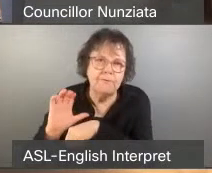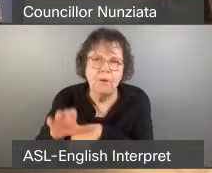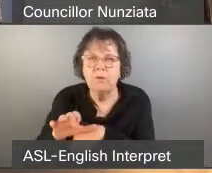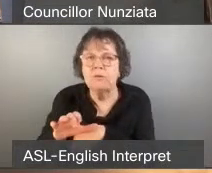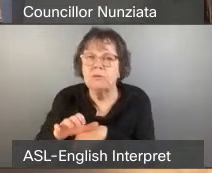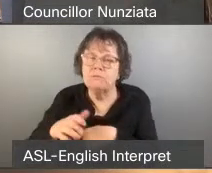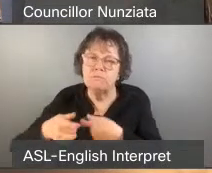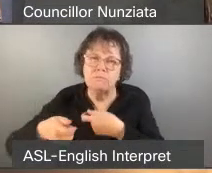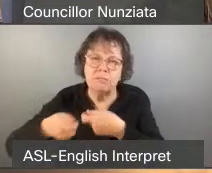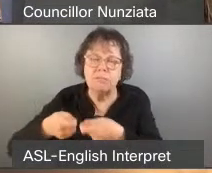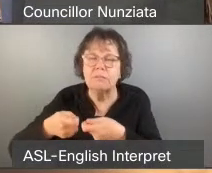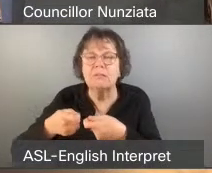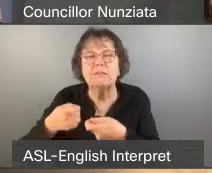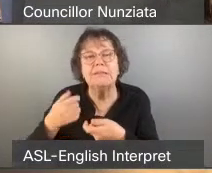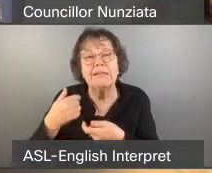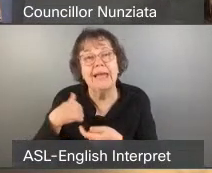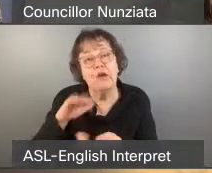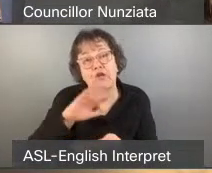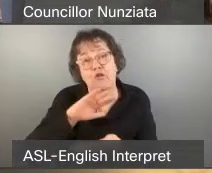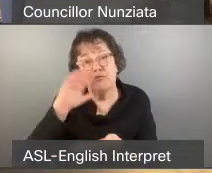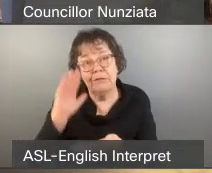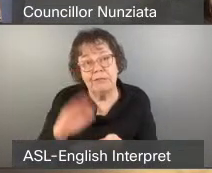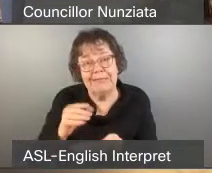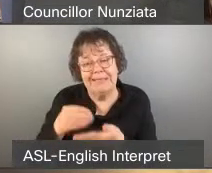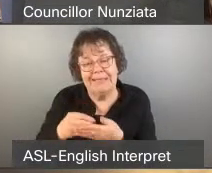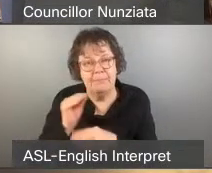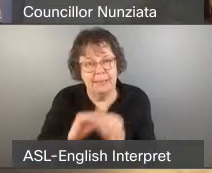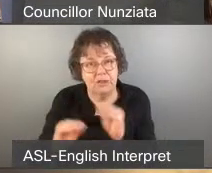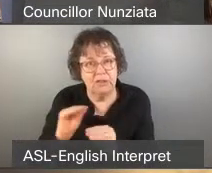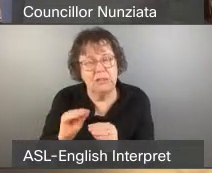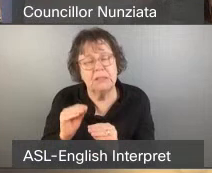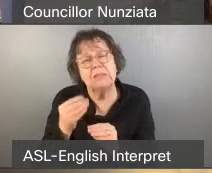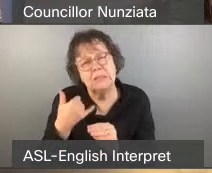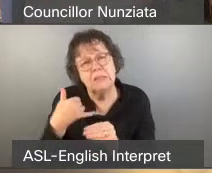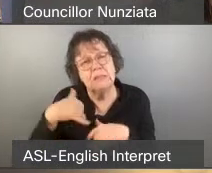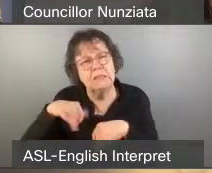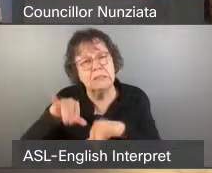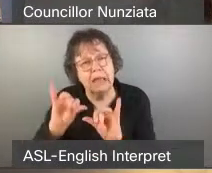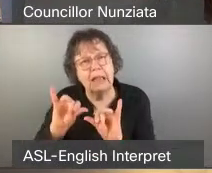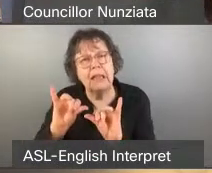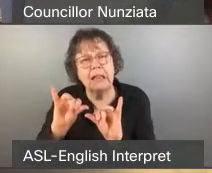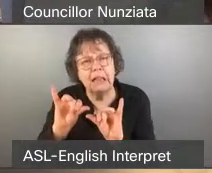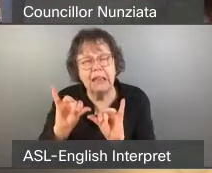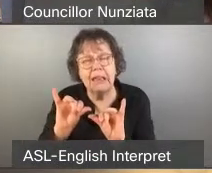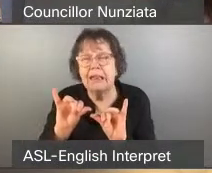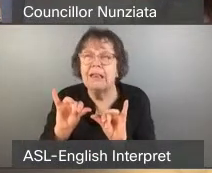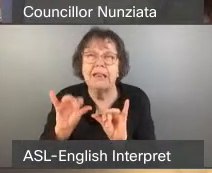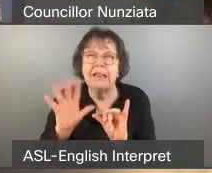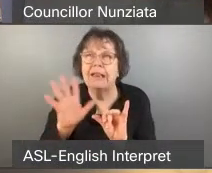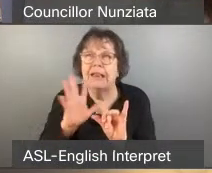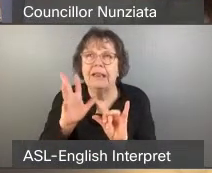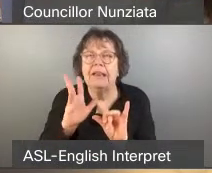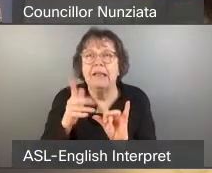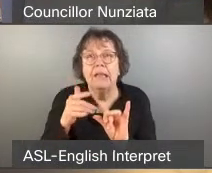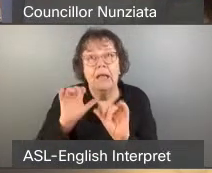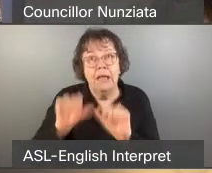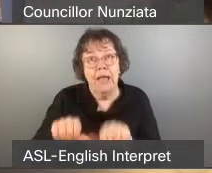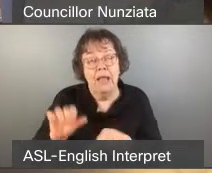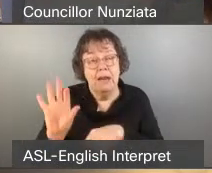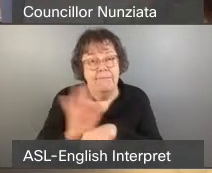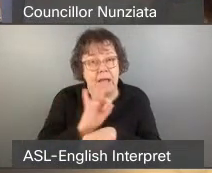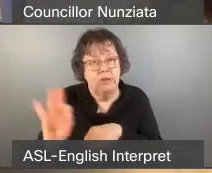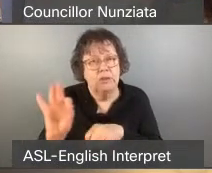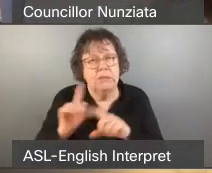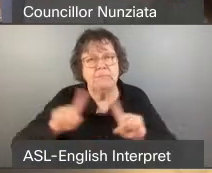Reducing the budget will distill the essential parts of policing and prevent it from functioning as a broad catch-all for all the challenges